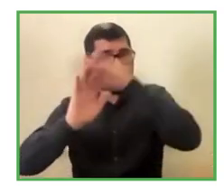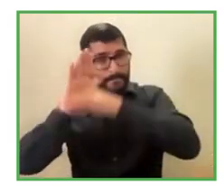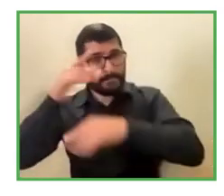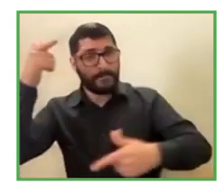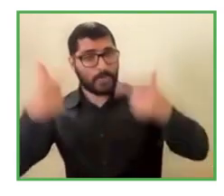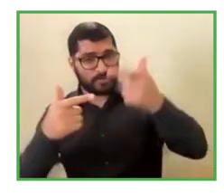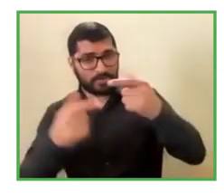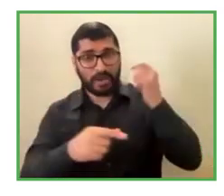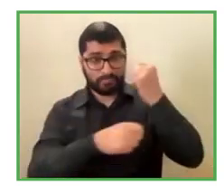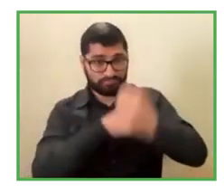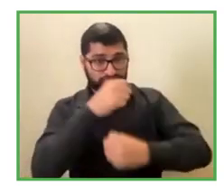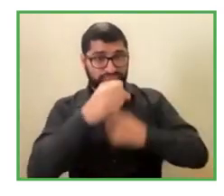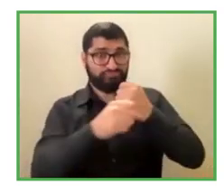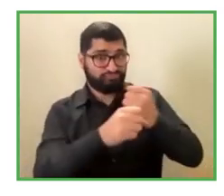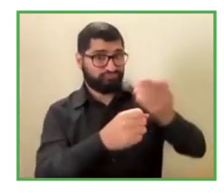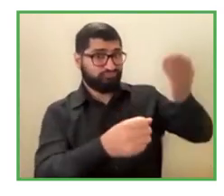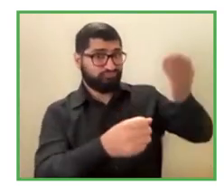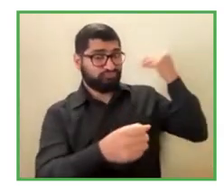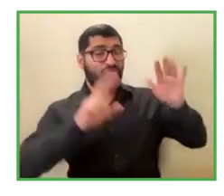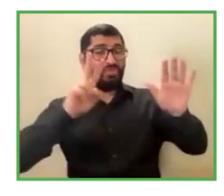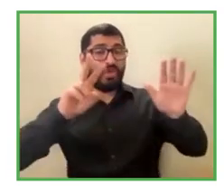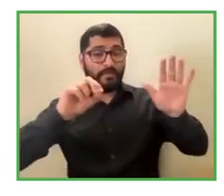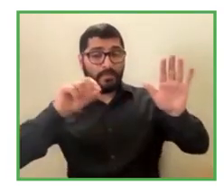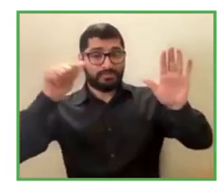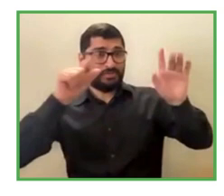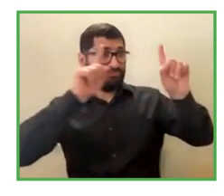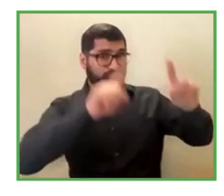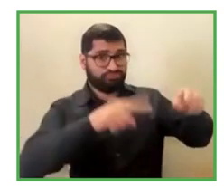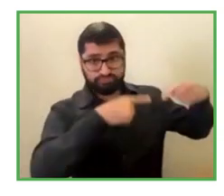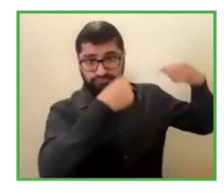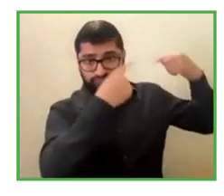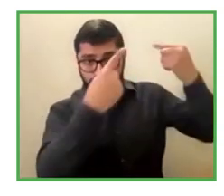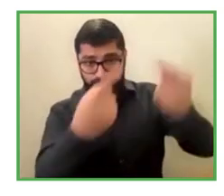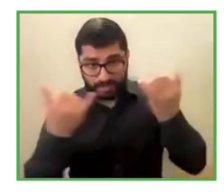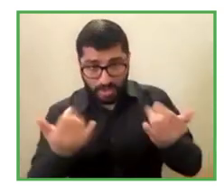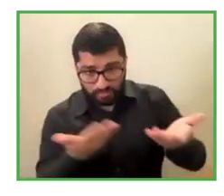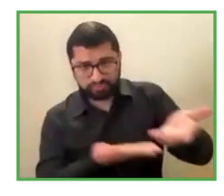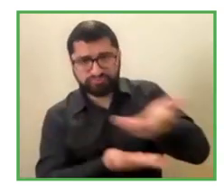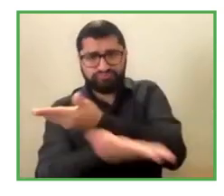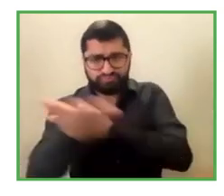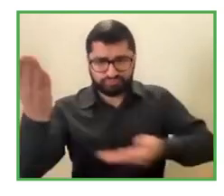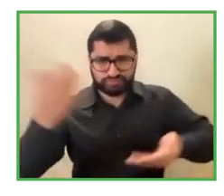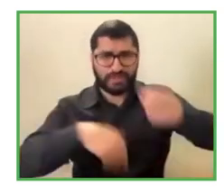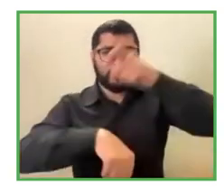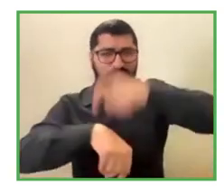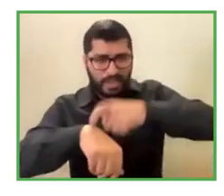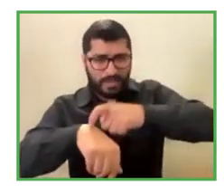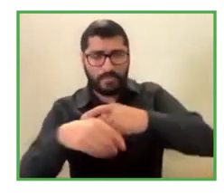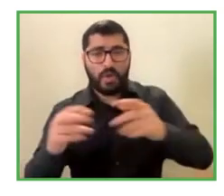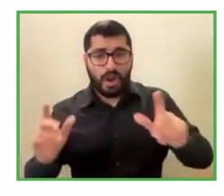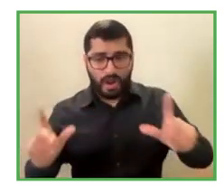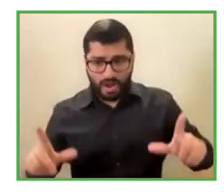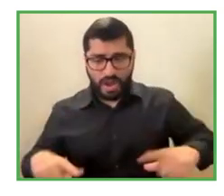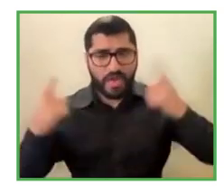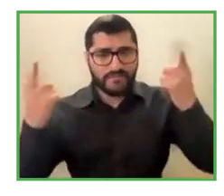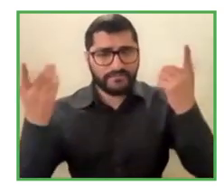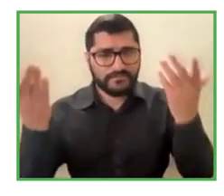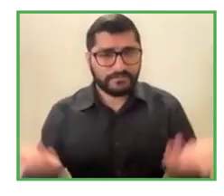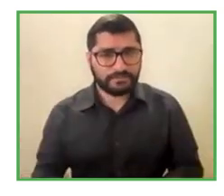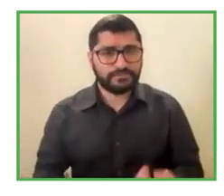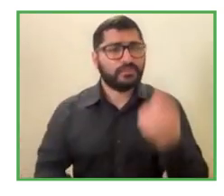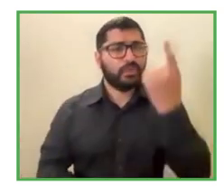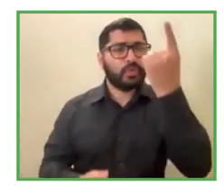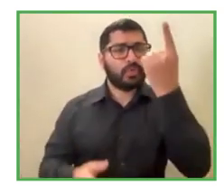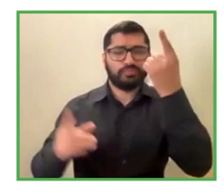2016. for that, without a doubt, it needs to be updated for the times for current times. And one of the challenges